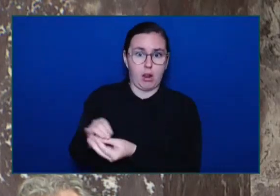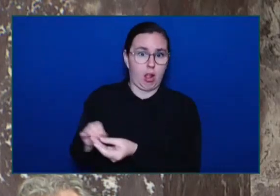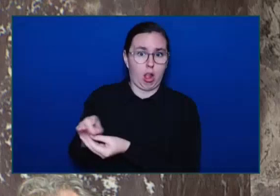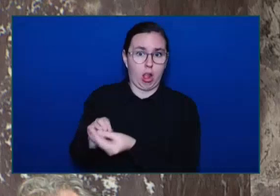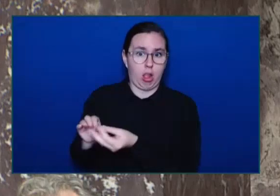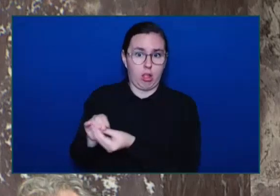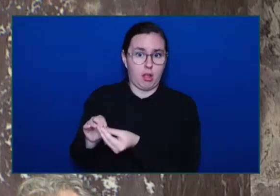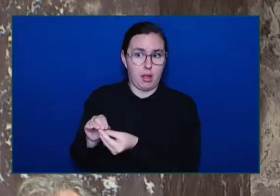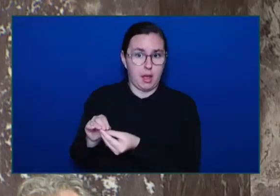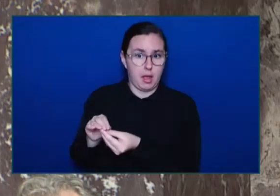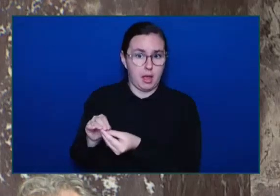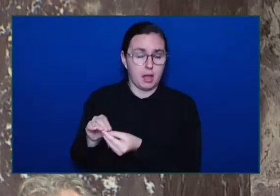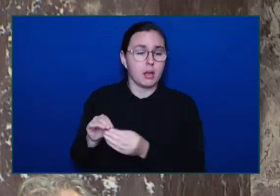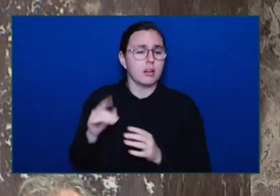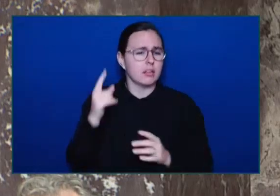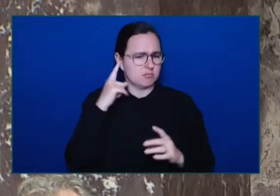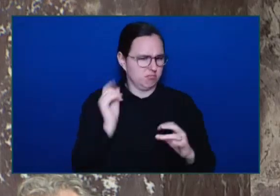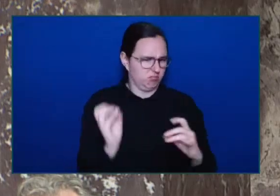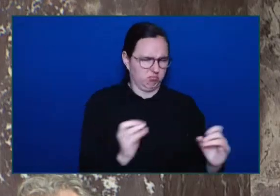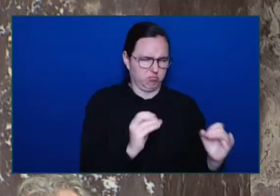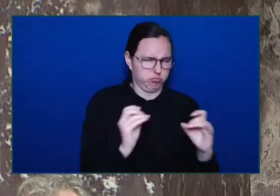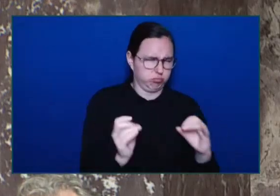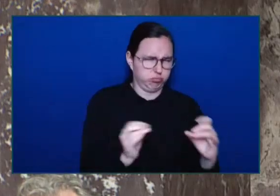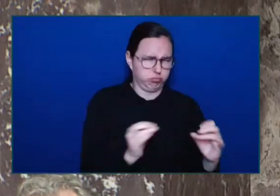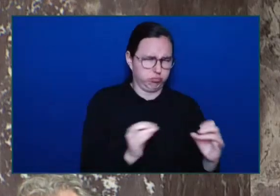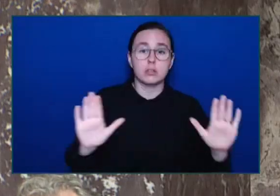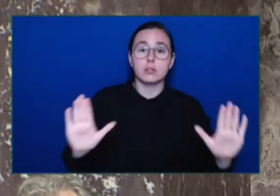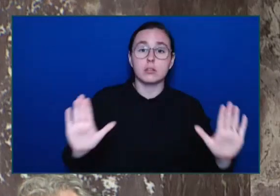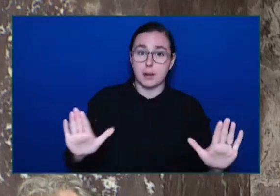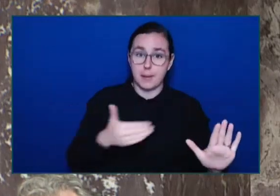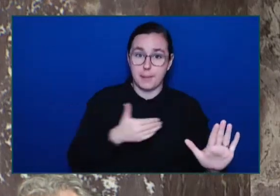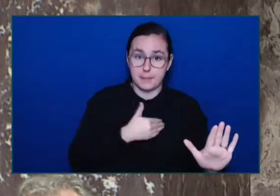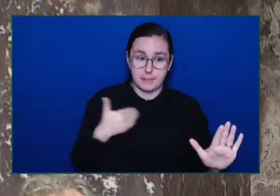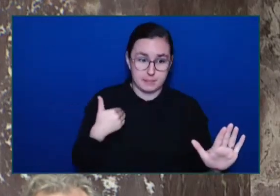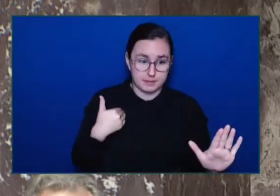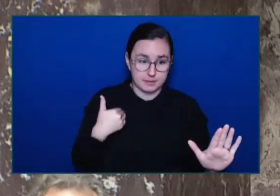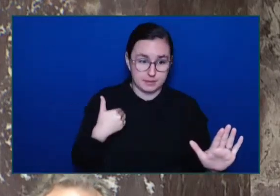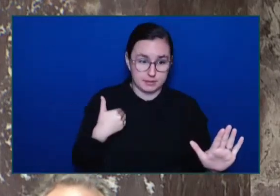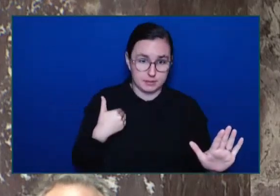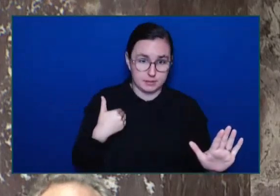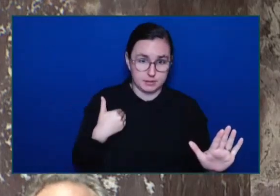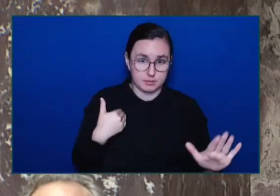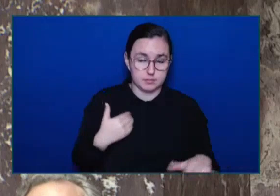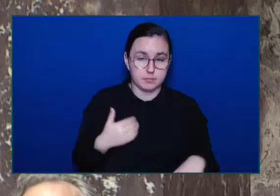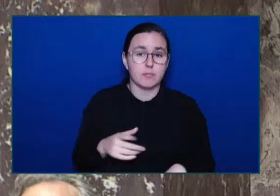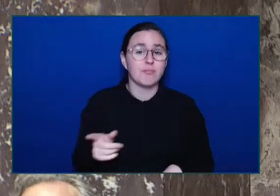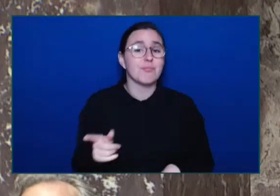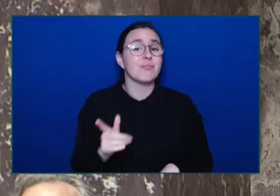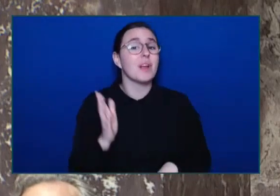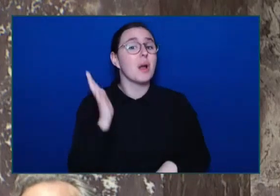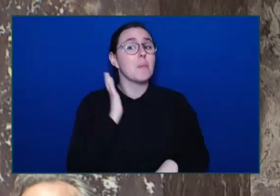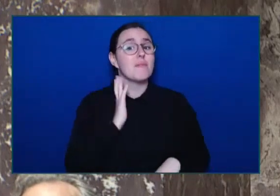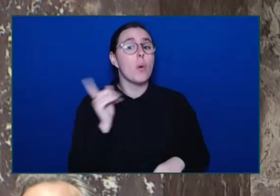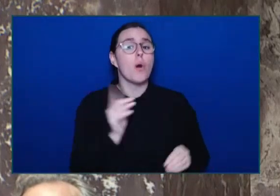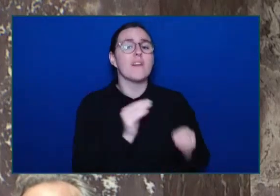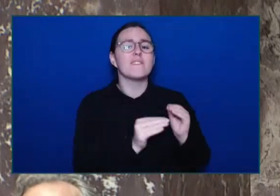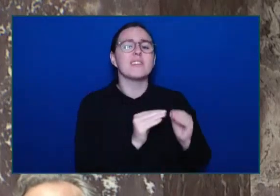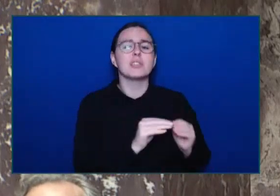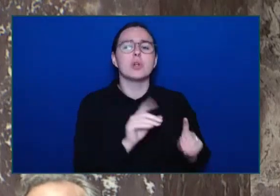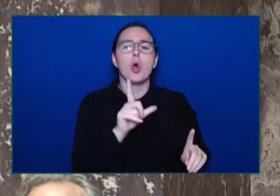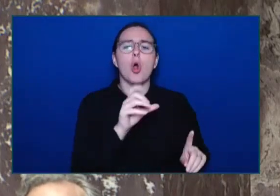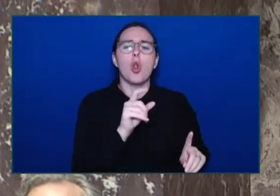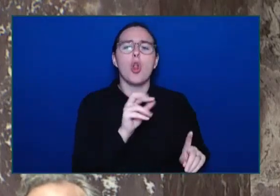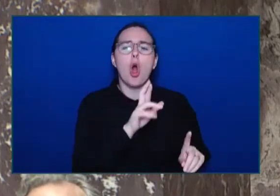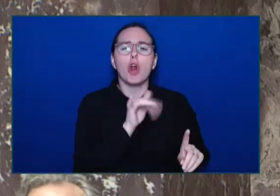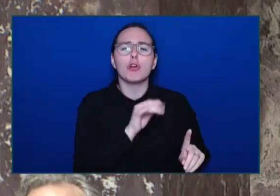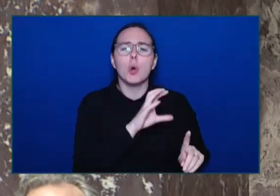Enough When it comes to his work at the Lottery Corporation When it comes to his work with ICBC It's a consistent pattern that he's